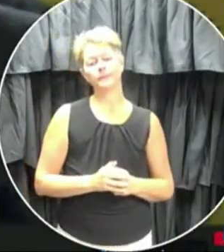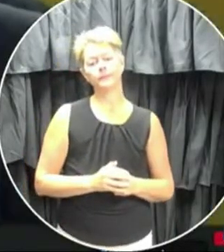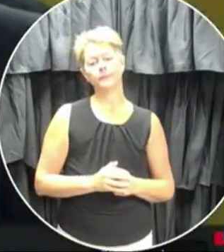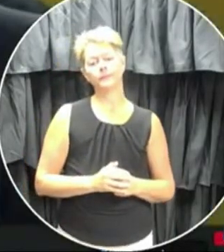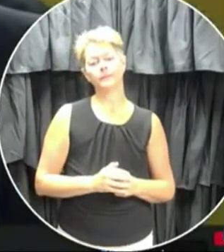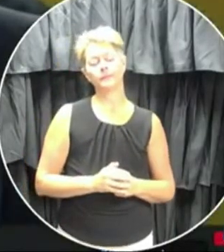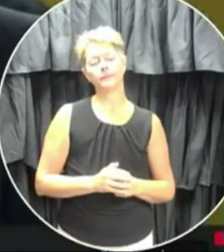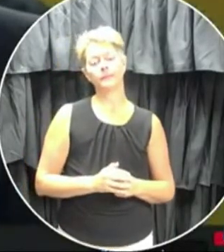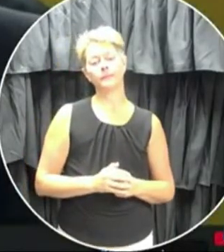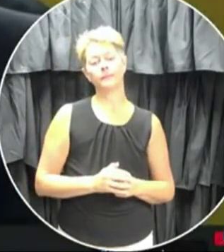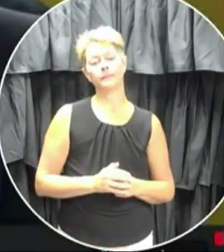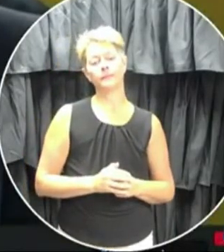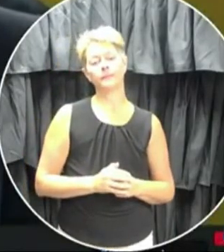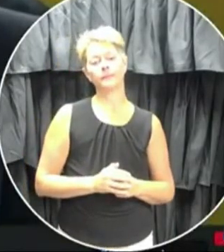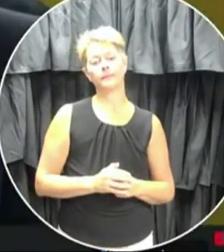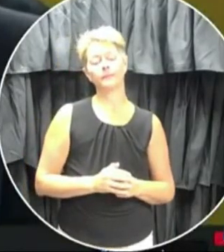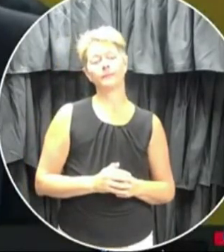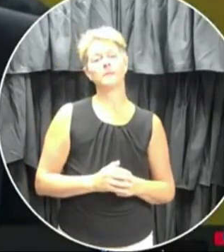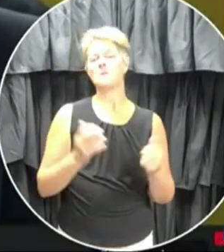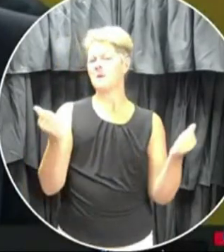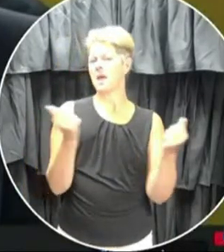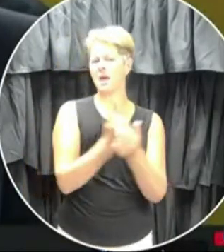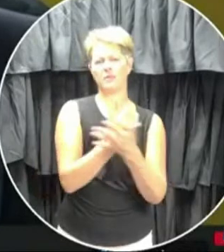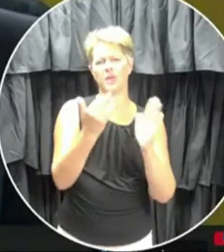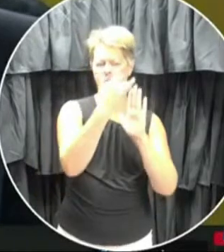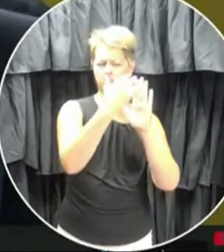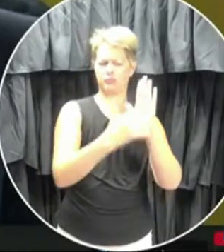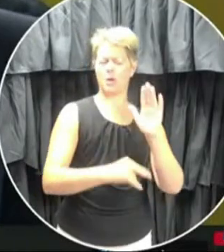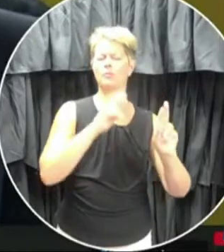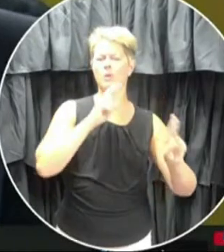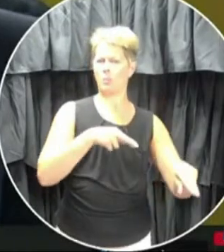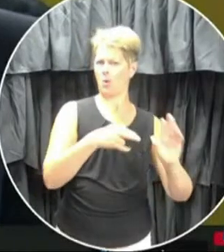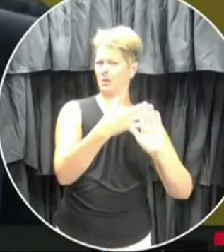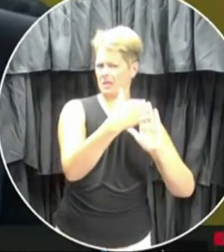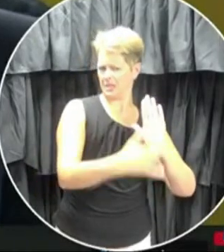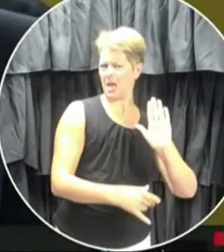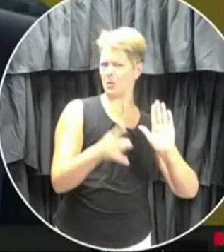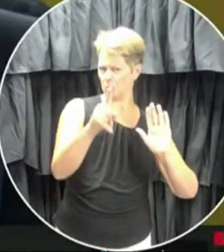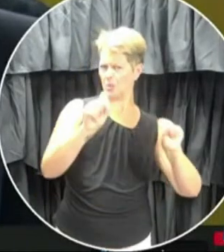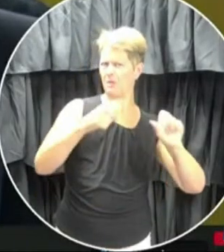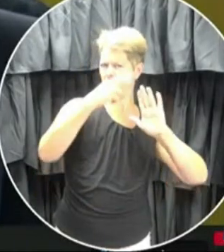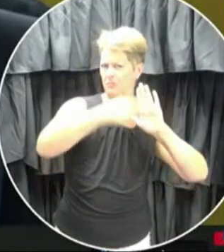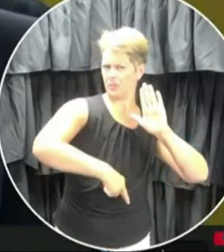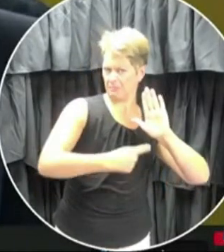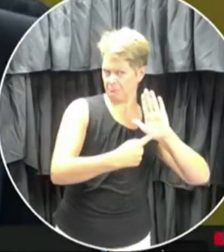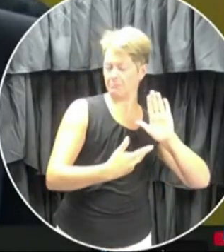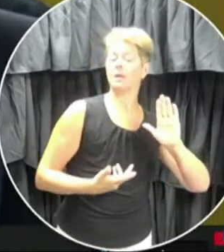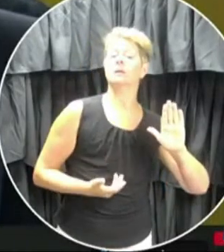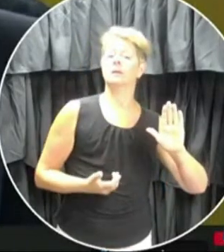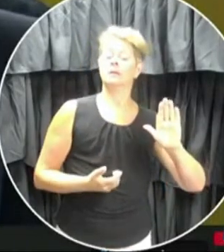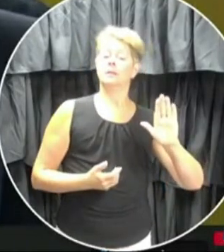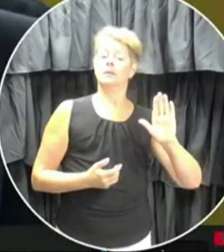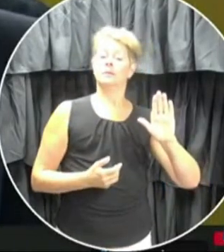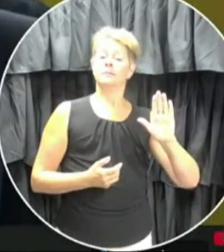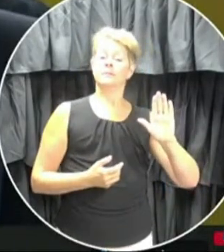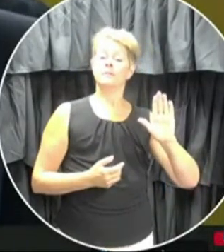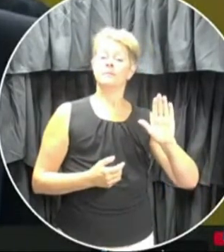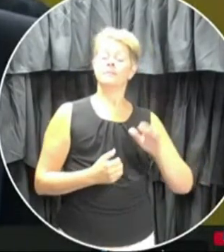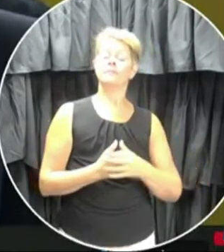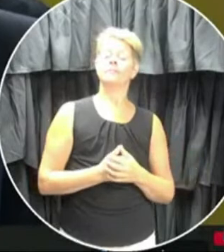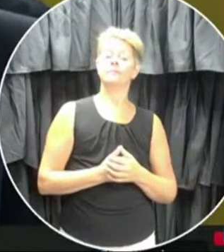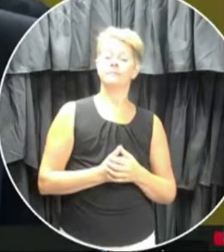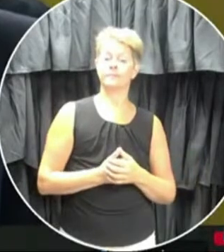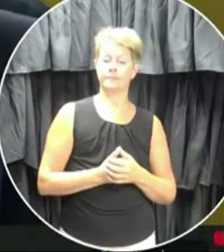So everything is outlined in the report. We're following and had a lengthy dialogue,